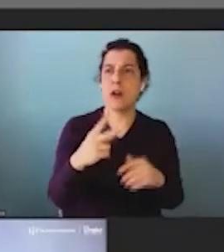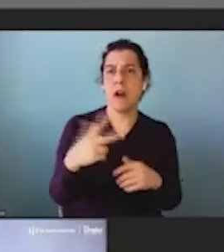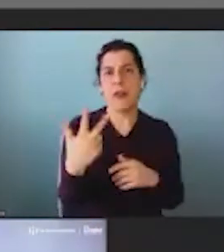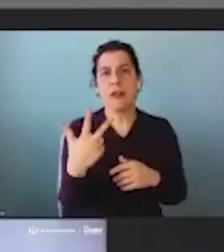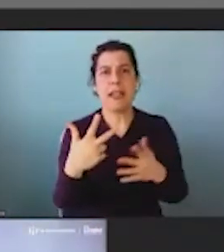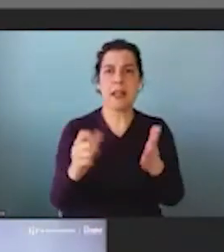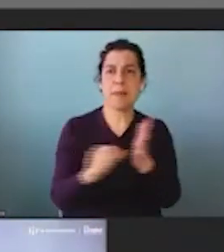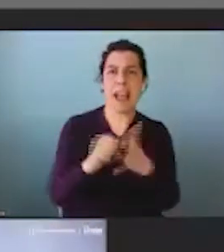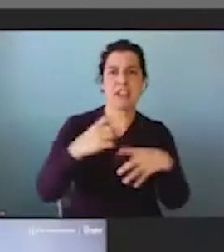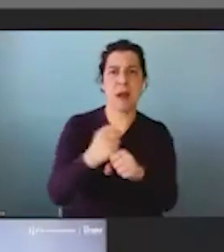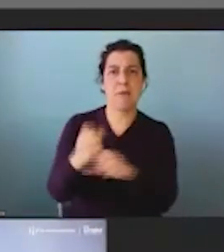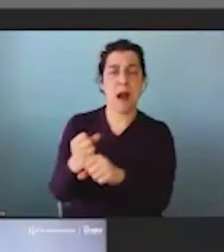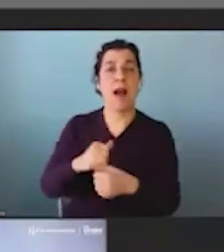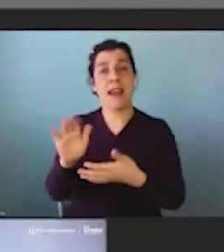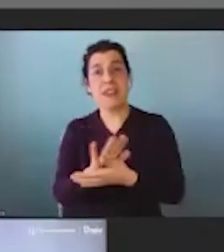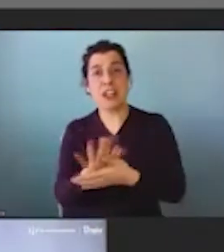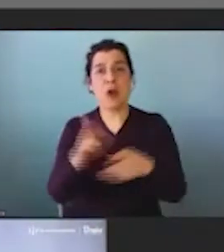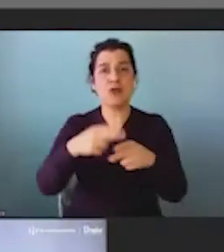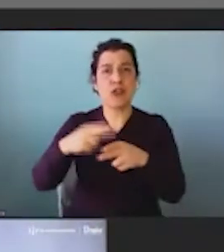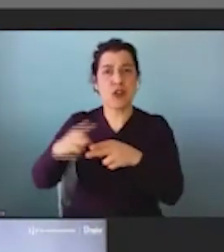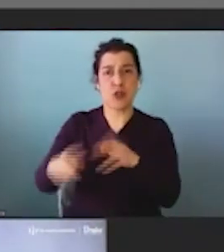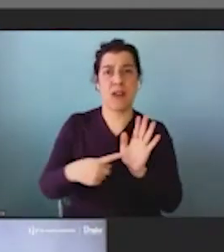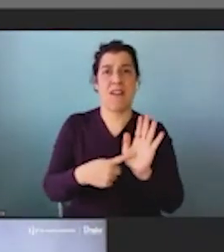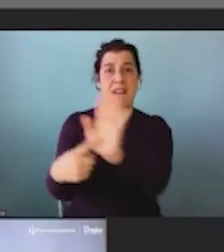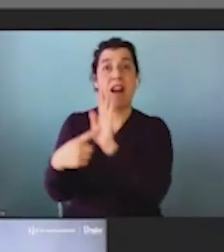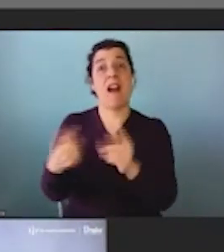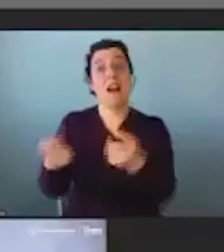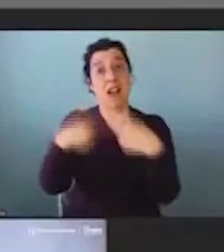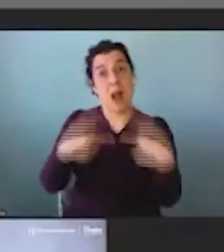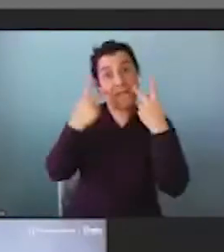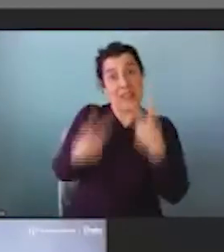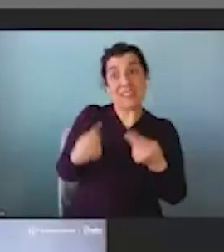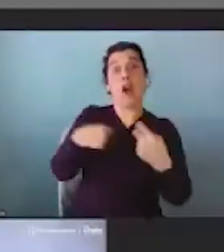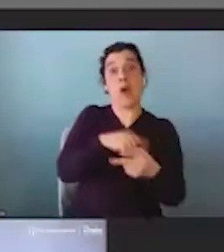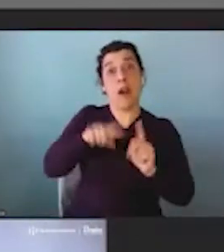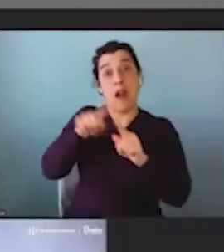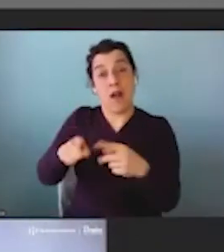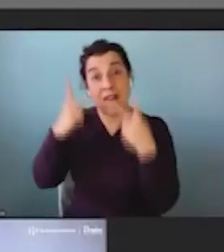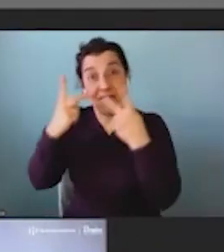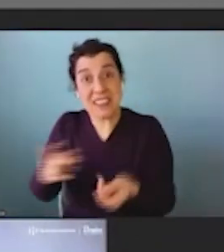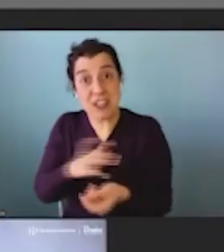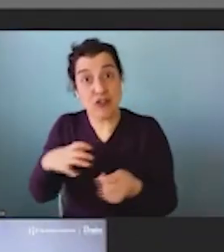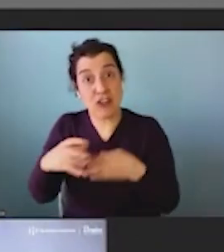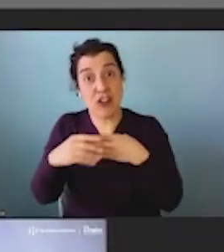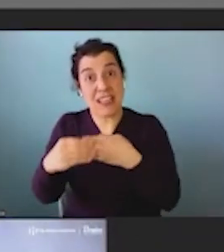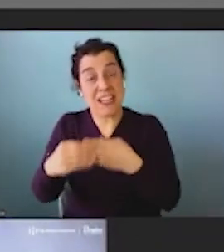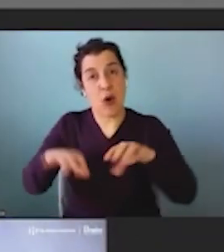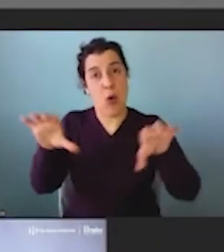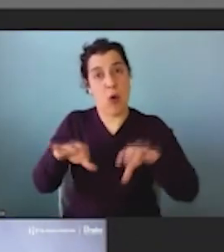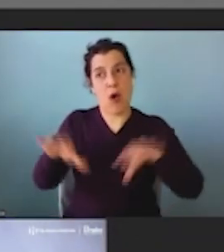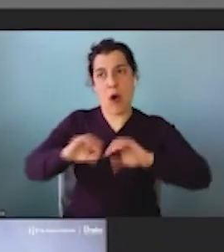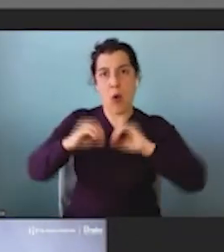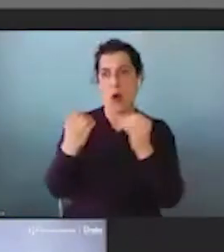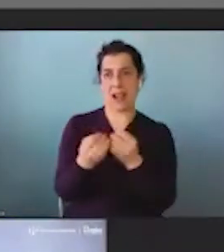things up, videos, short things, have visits to congressional leaders. We basically haven't had any organized system of getting the